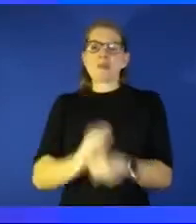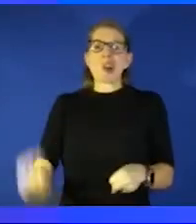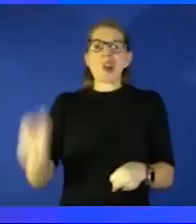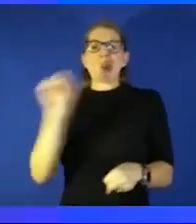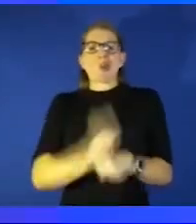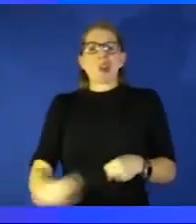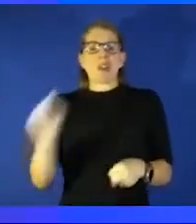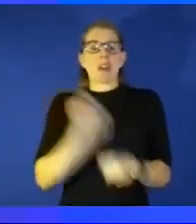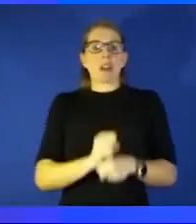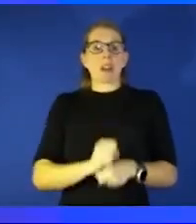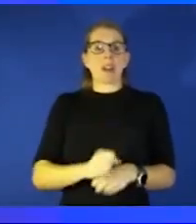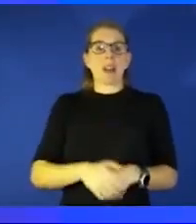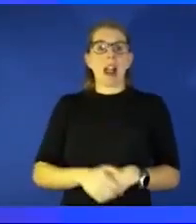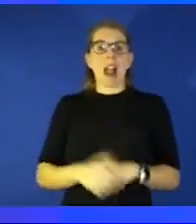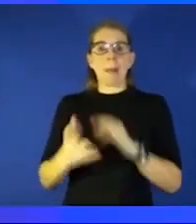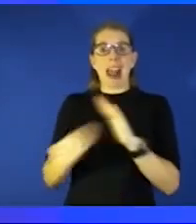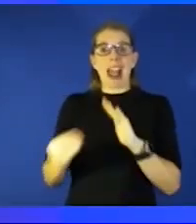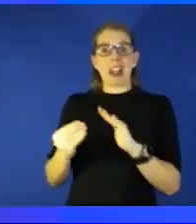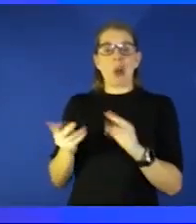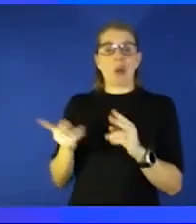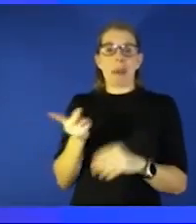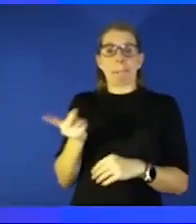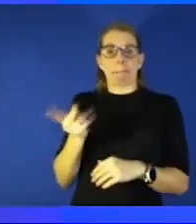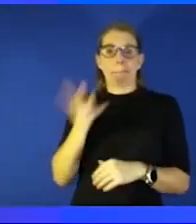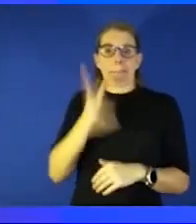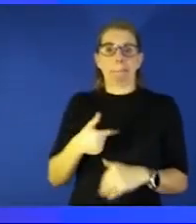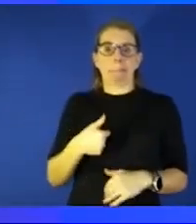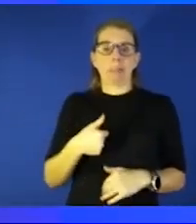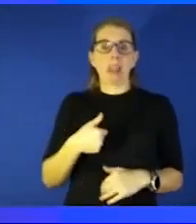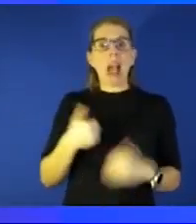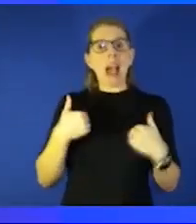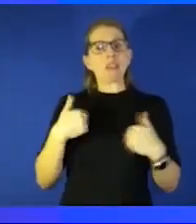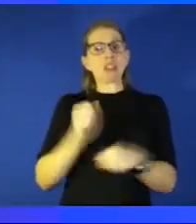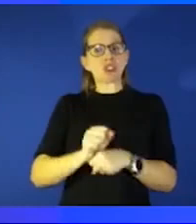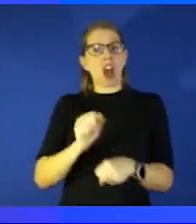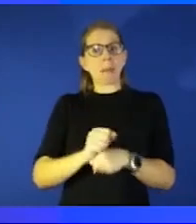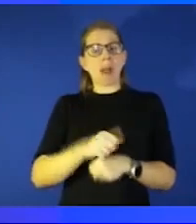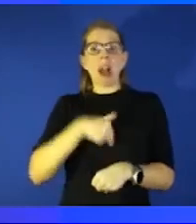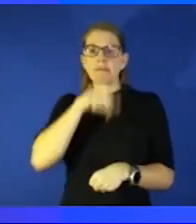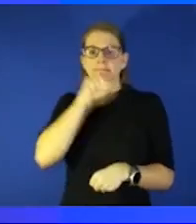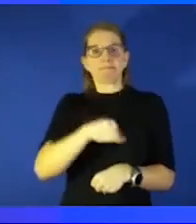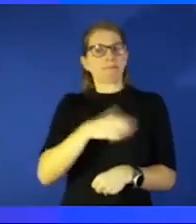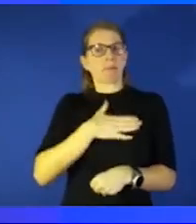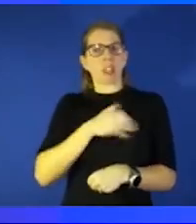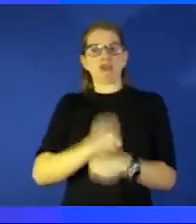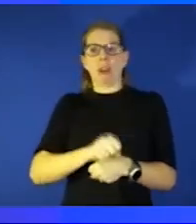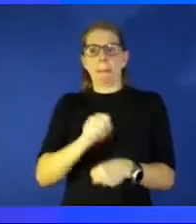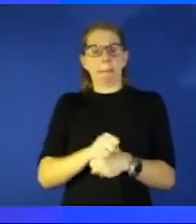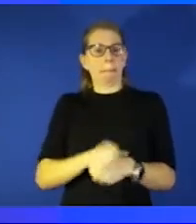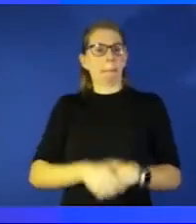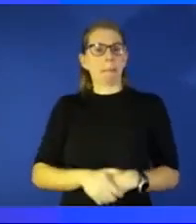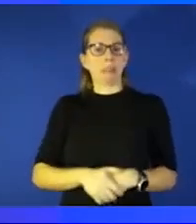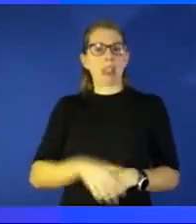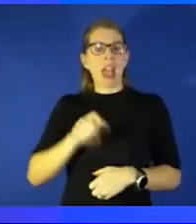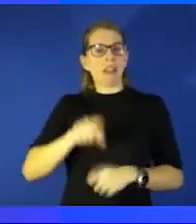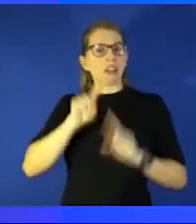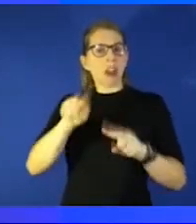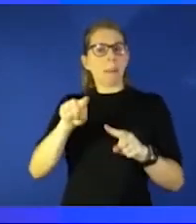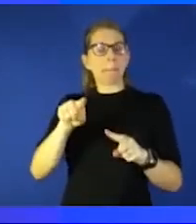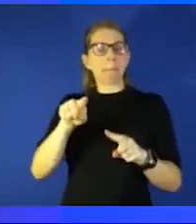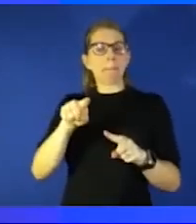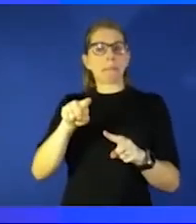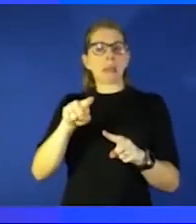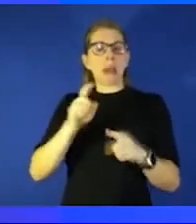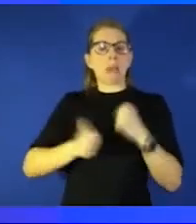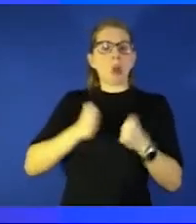kind of going to echo them i mean you know you know i have a job to do i love what i do and you have to be able to kind of just separate your own